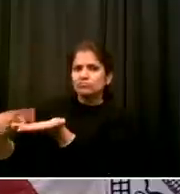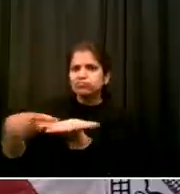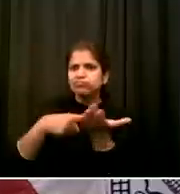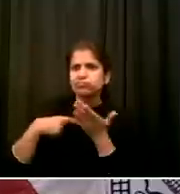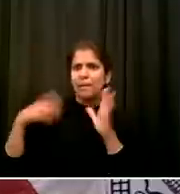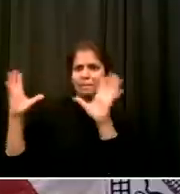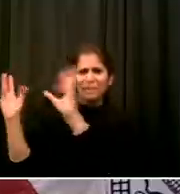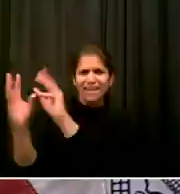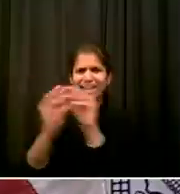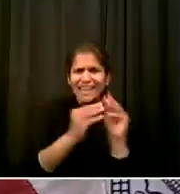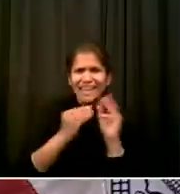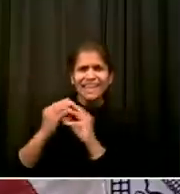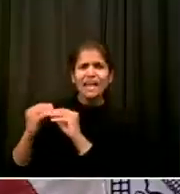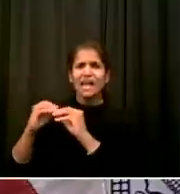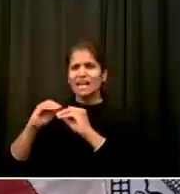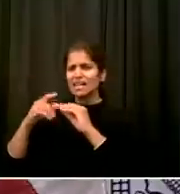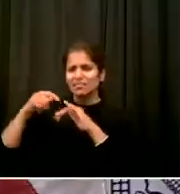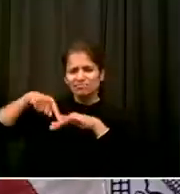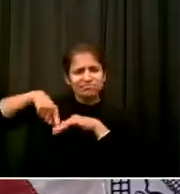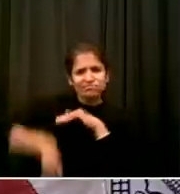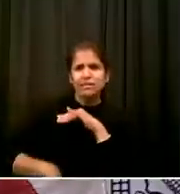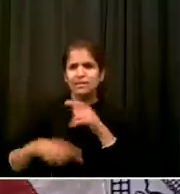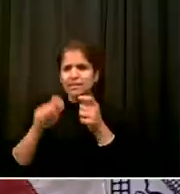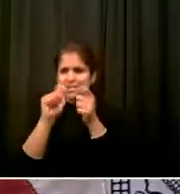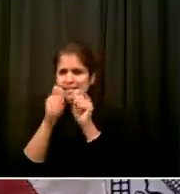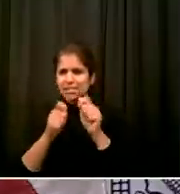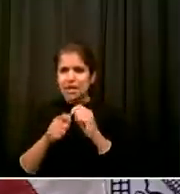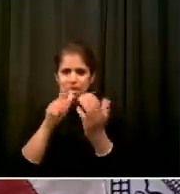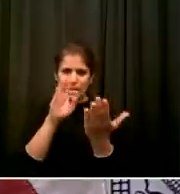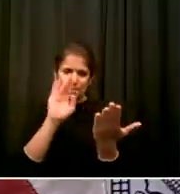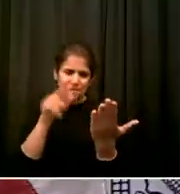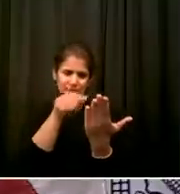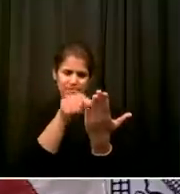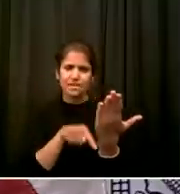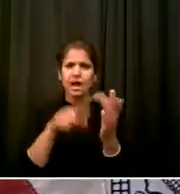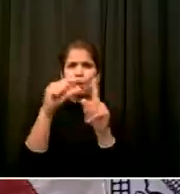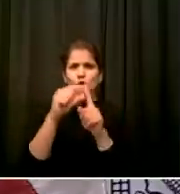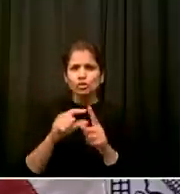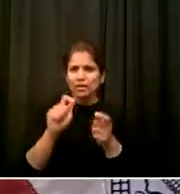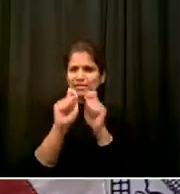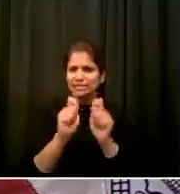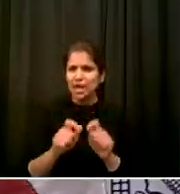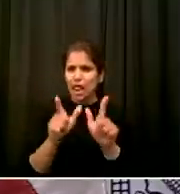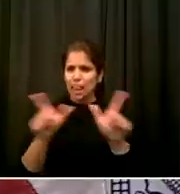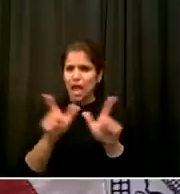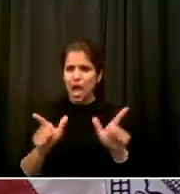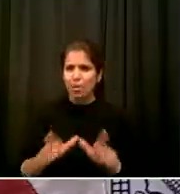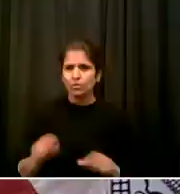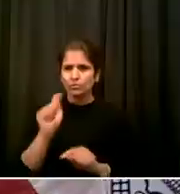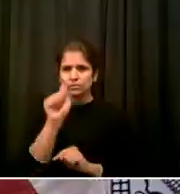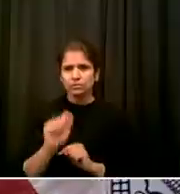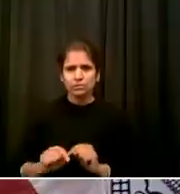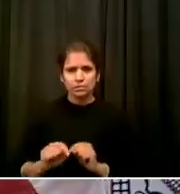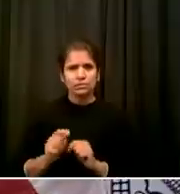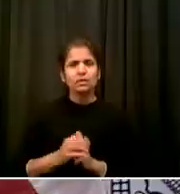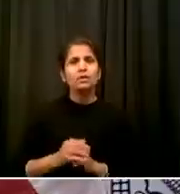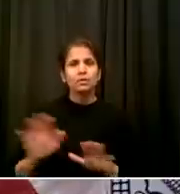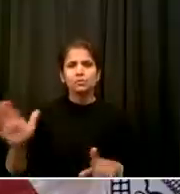absolutely sacred For ensuring we can fight terrorism For ensuring that we can fight gang violence